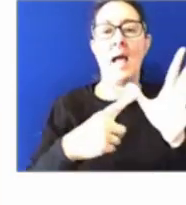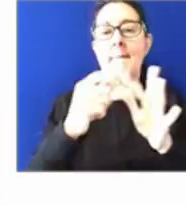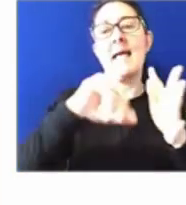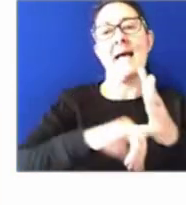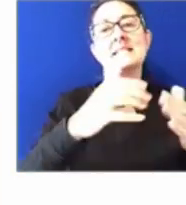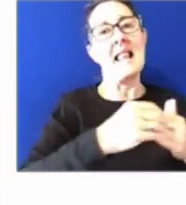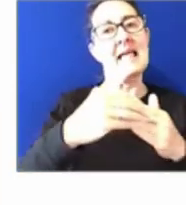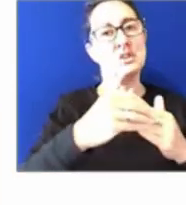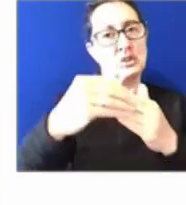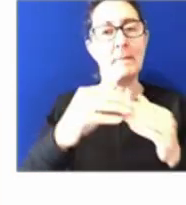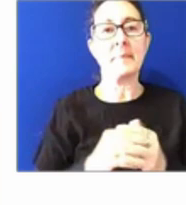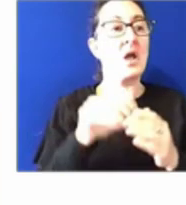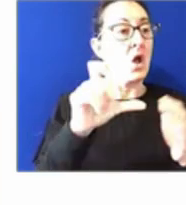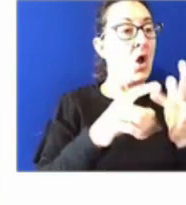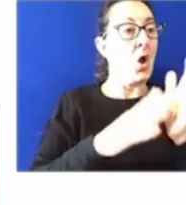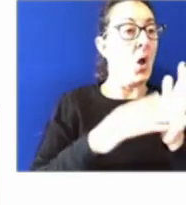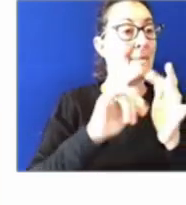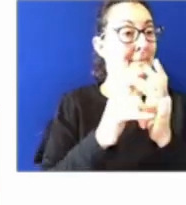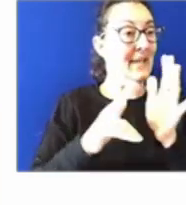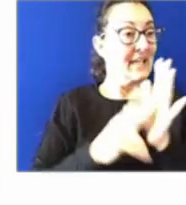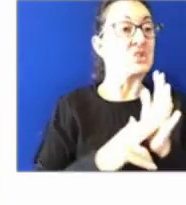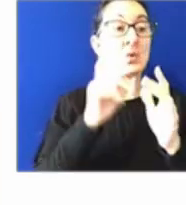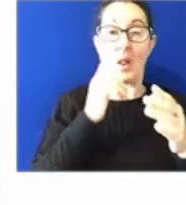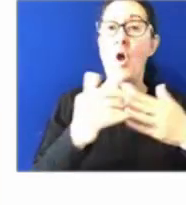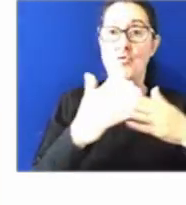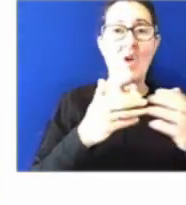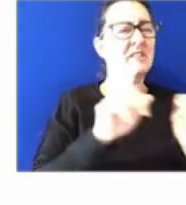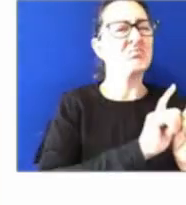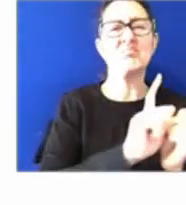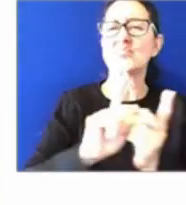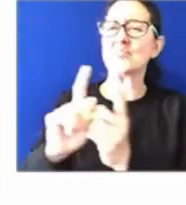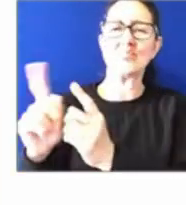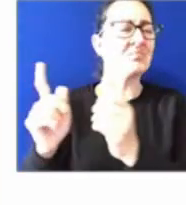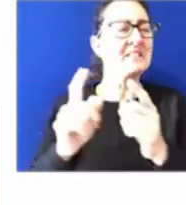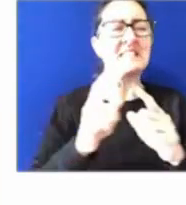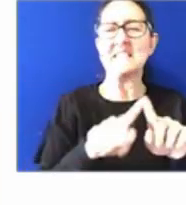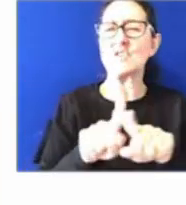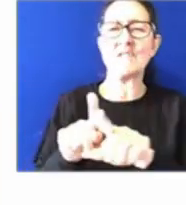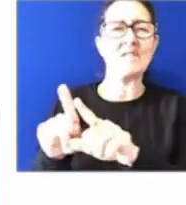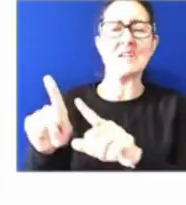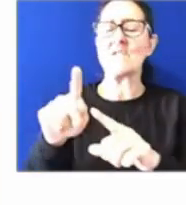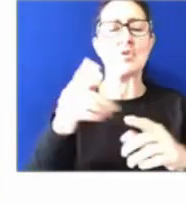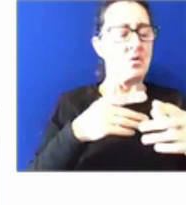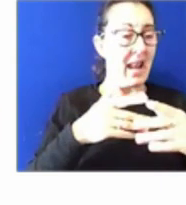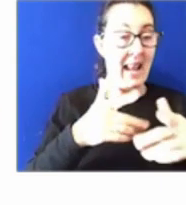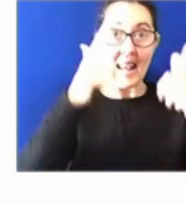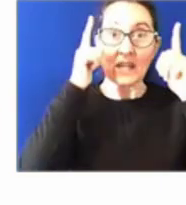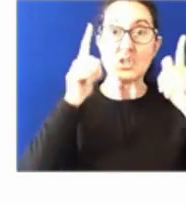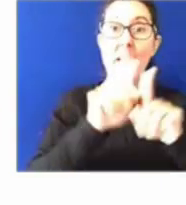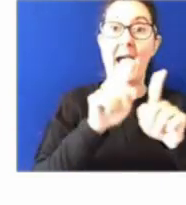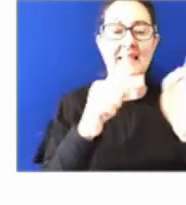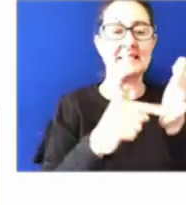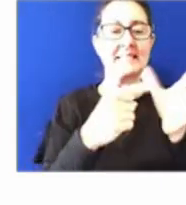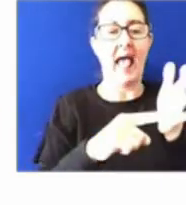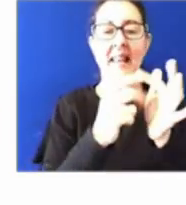manages a range of leadership and talent development programs to support emerging and current leaders.